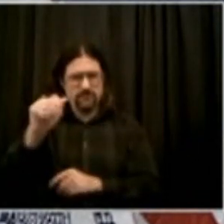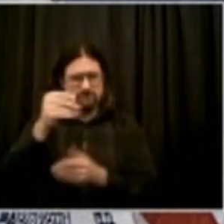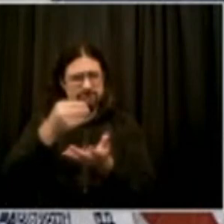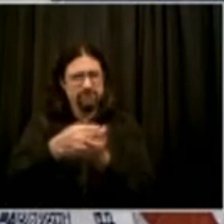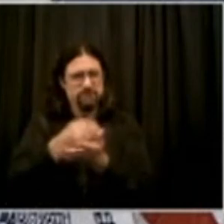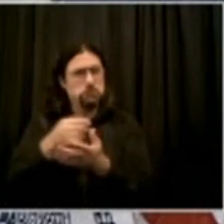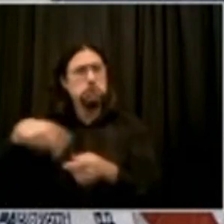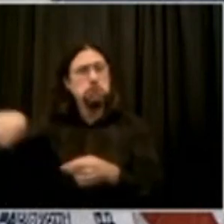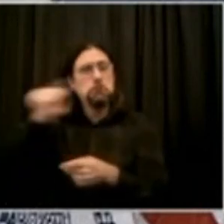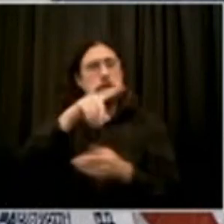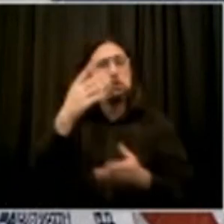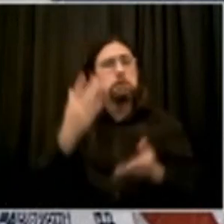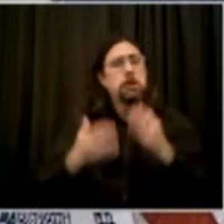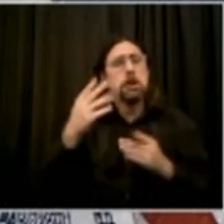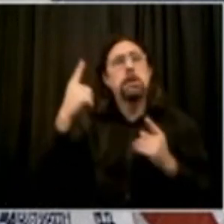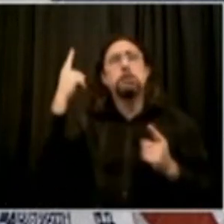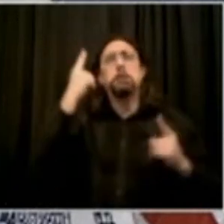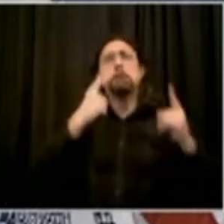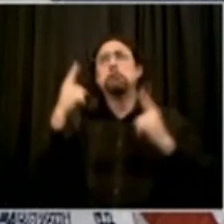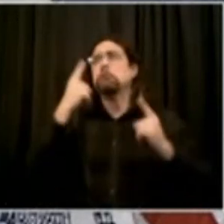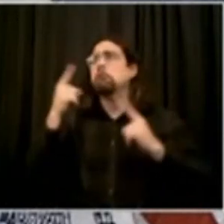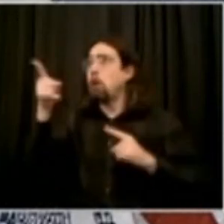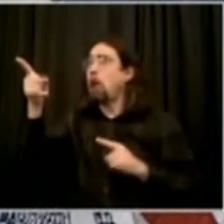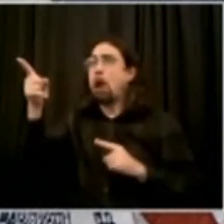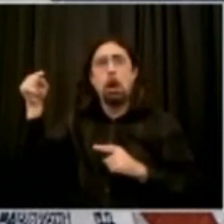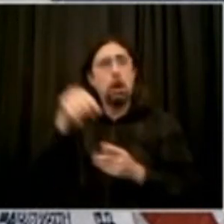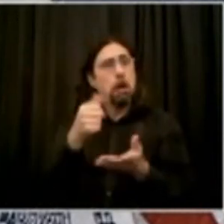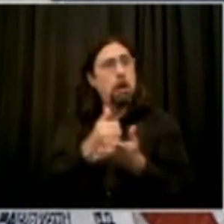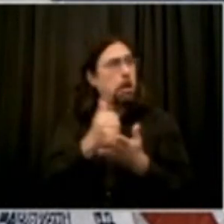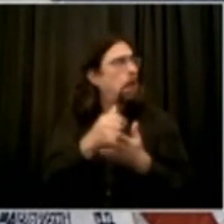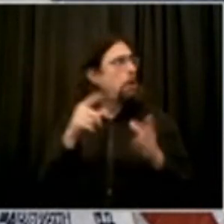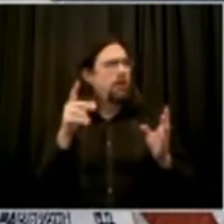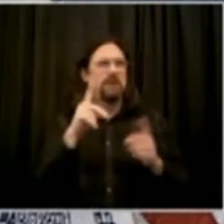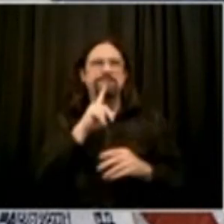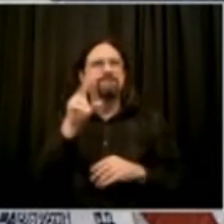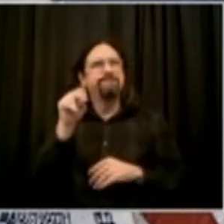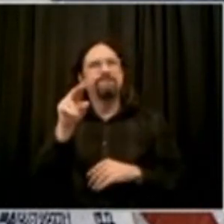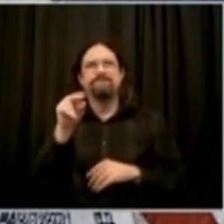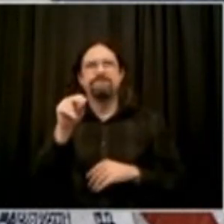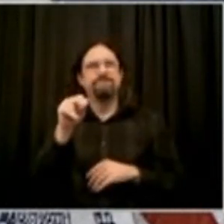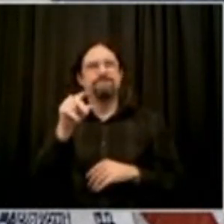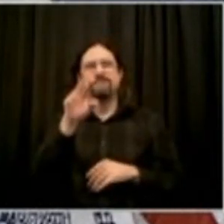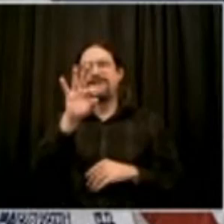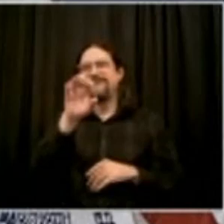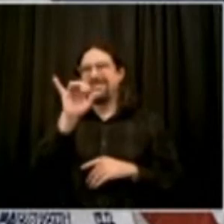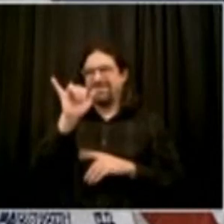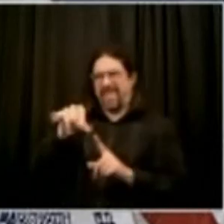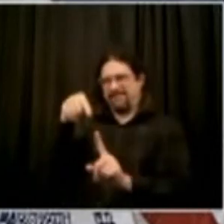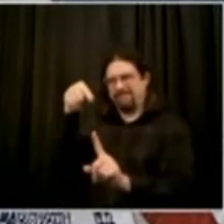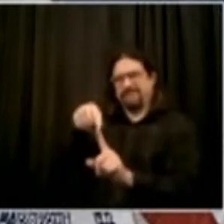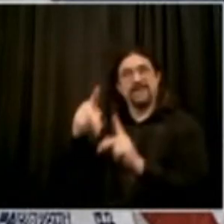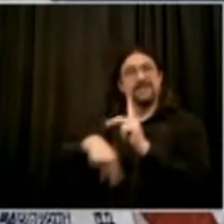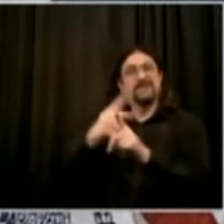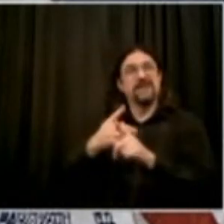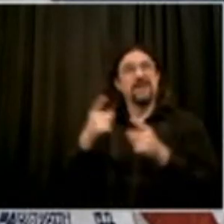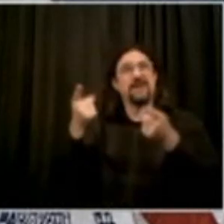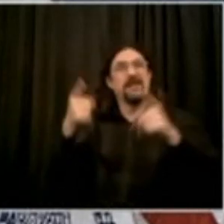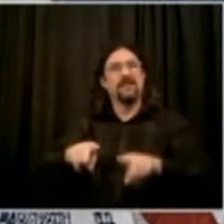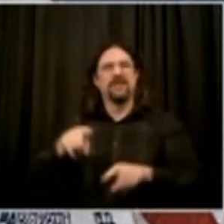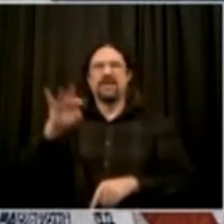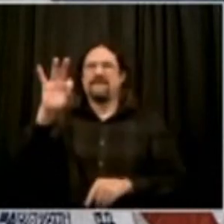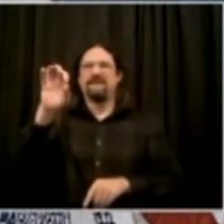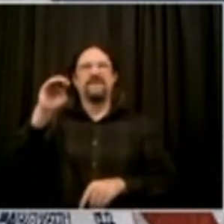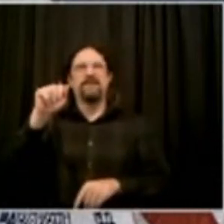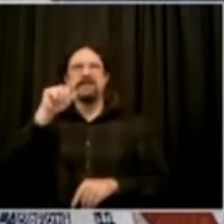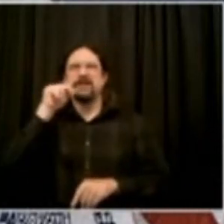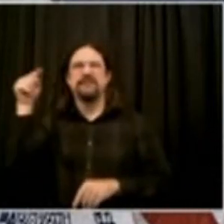local and state entities. But what they can help with, for sure, is reimbursement for the cost. So we need a state declaration of emergency.